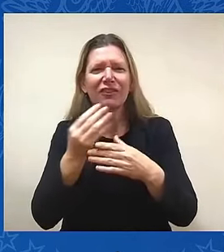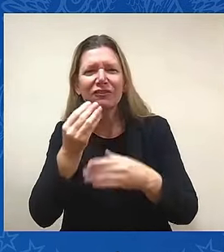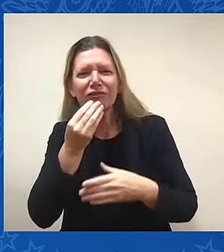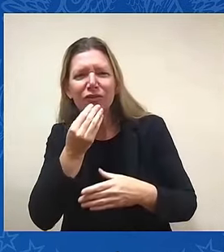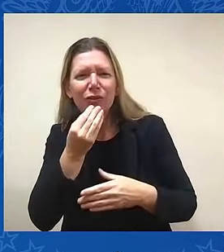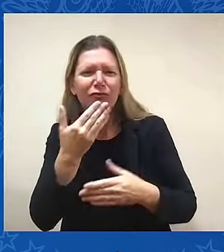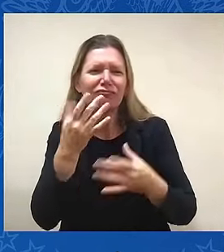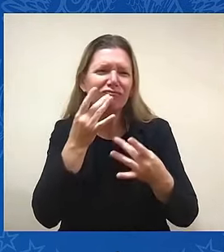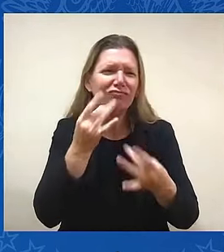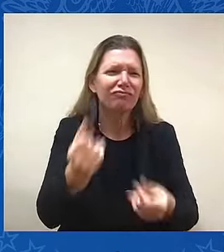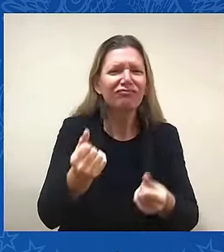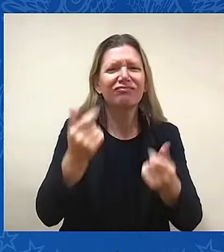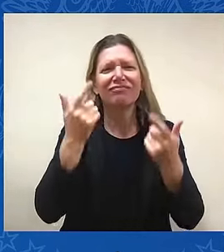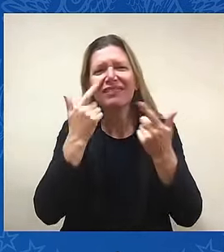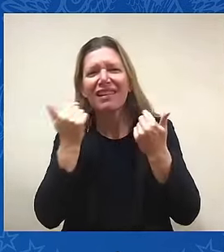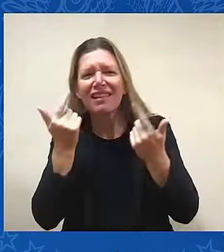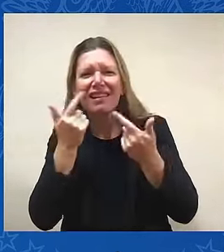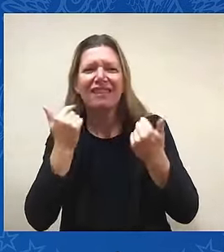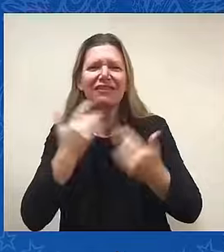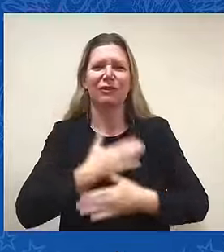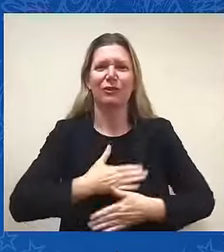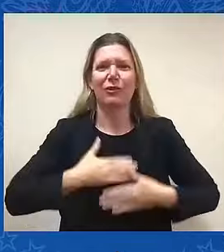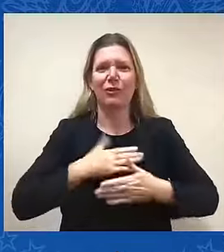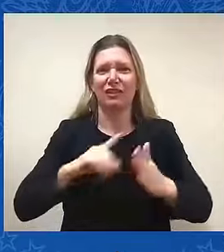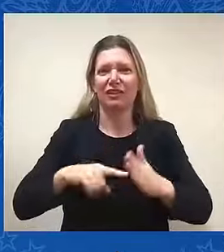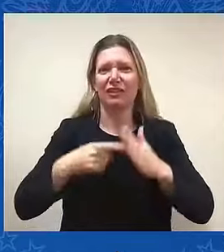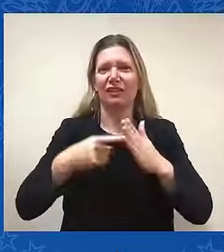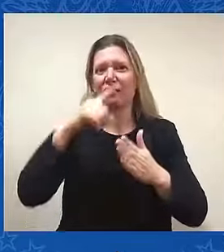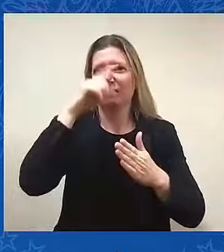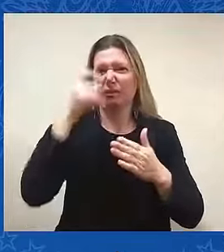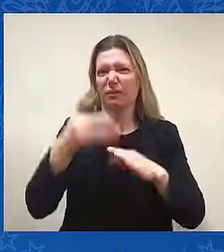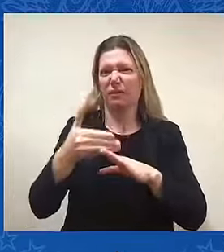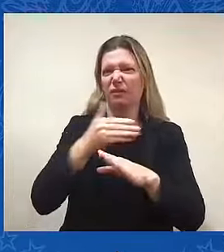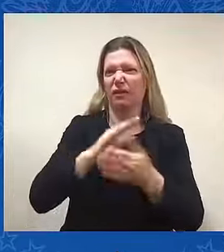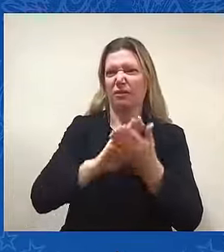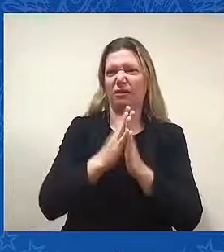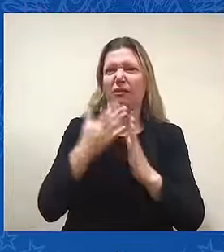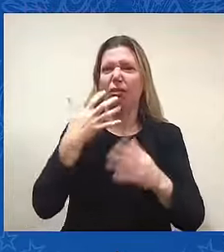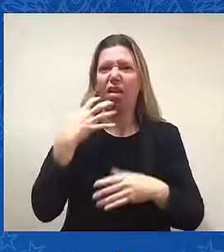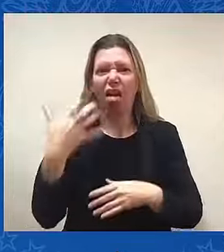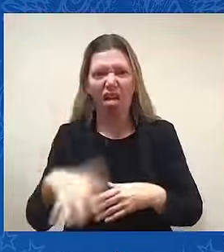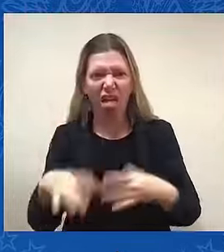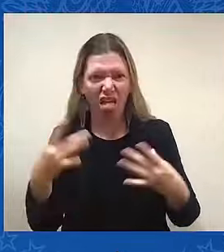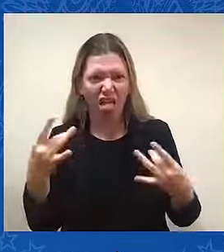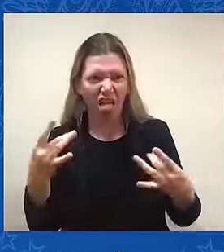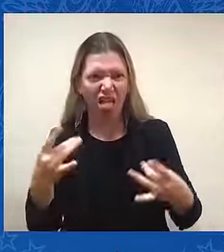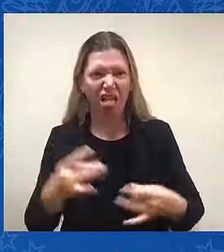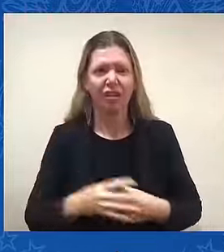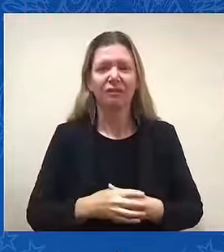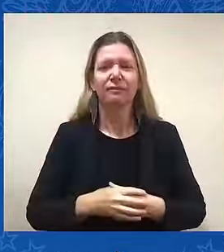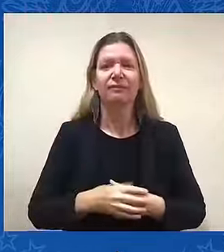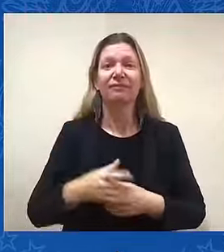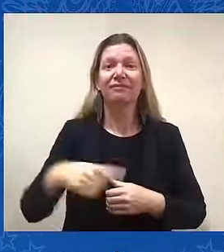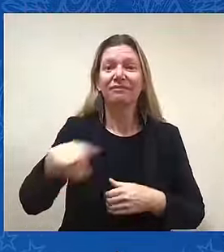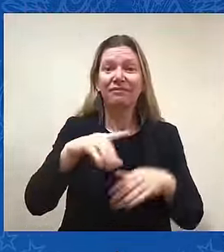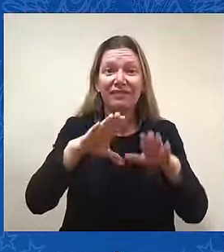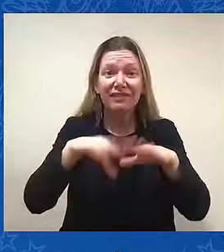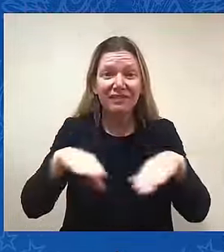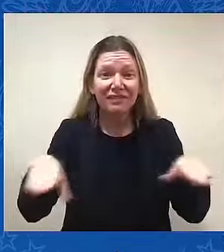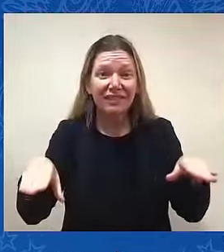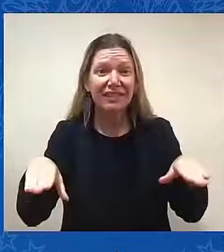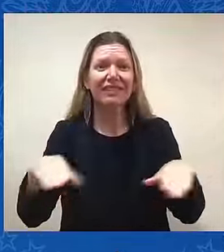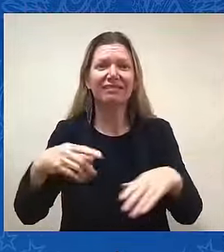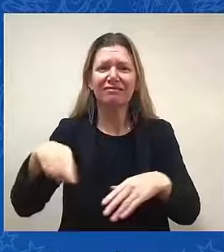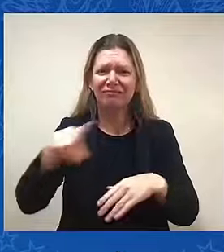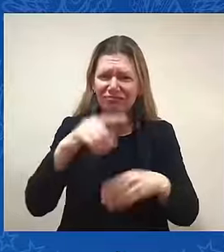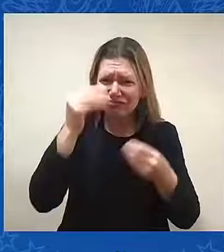hot and more humid. So for all the kids out there, you can make sure to tell your parents that I said to